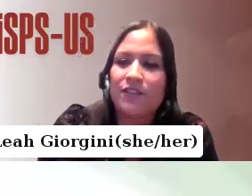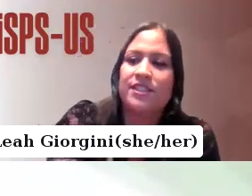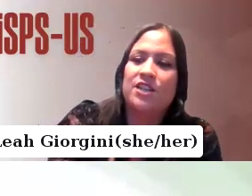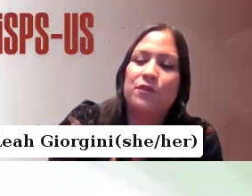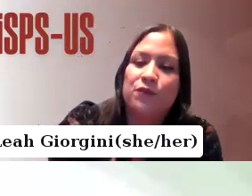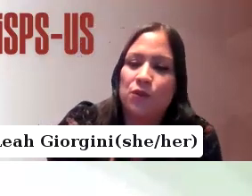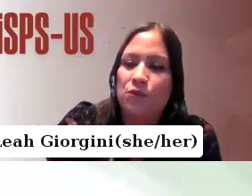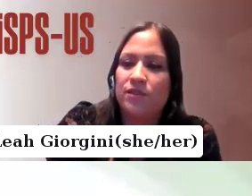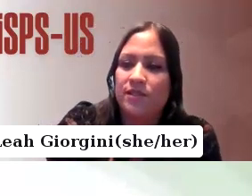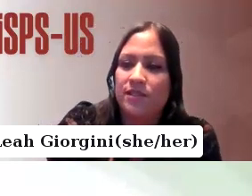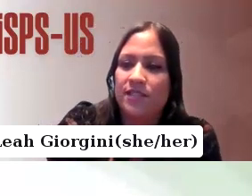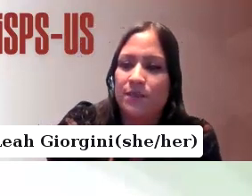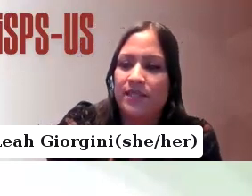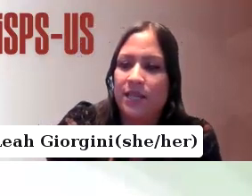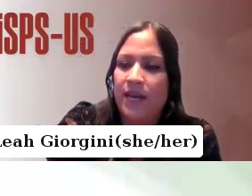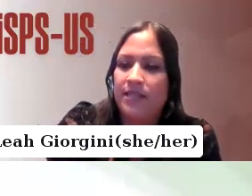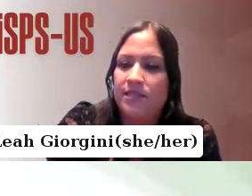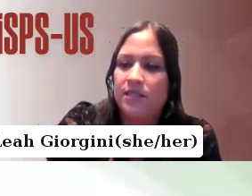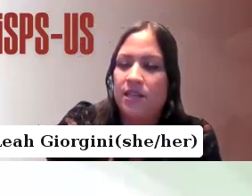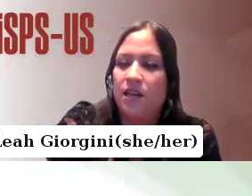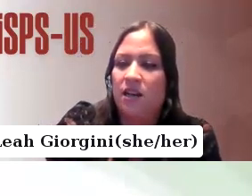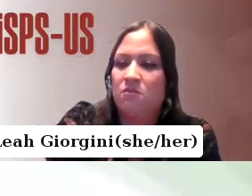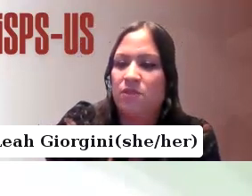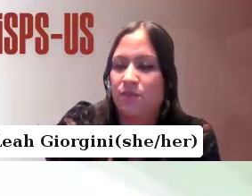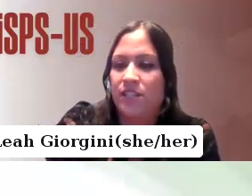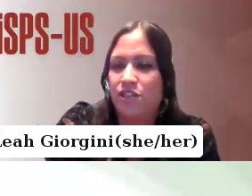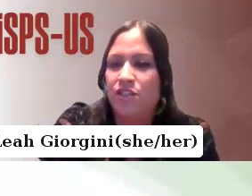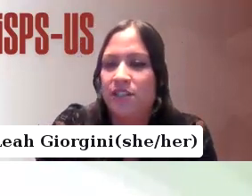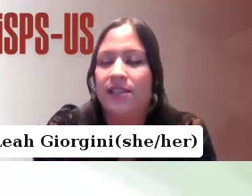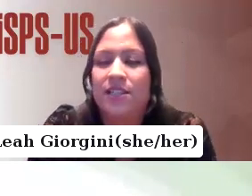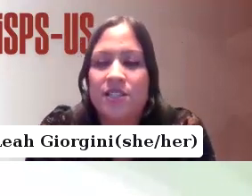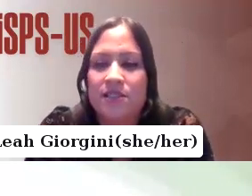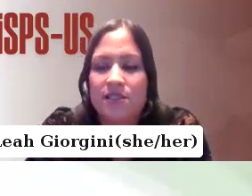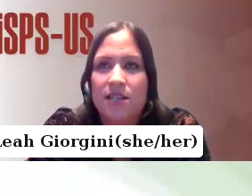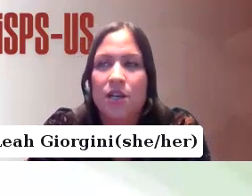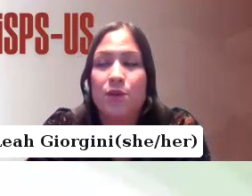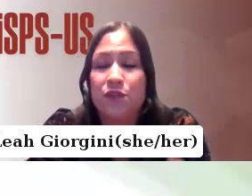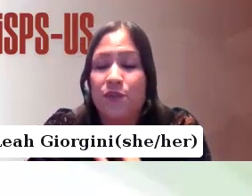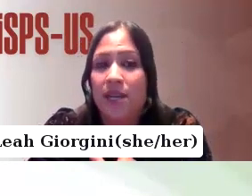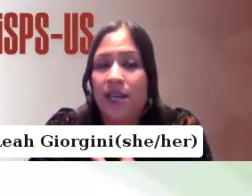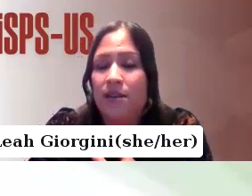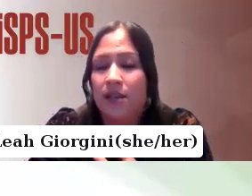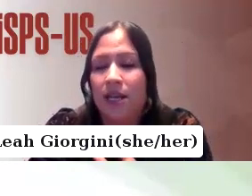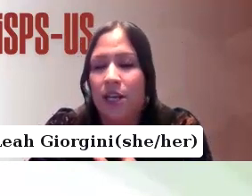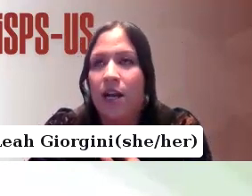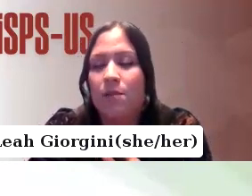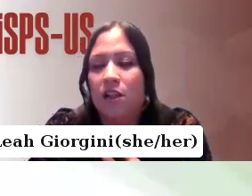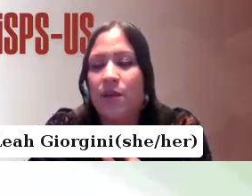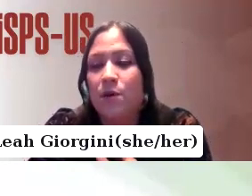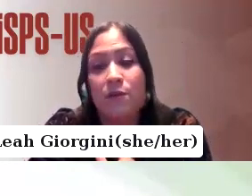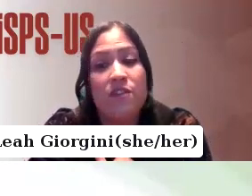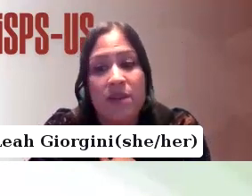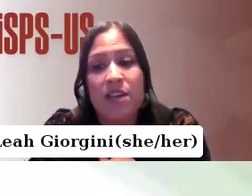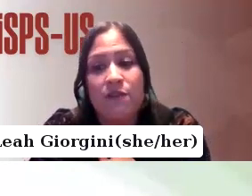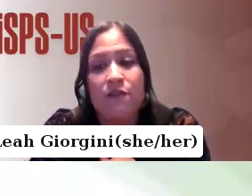therapy that I'd received before was CBT based um with pretty junior conditions which for me and I know it